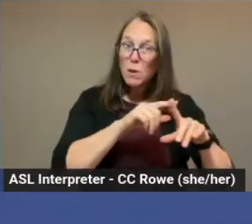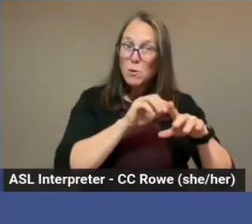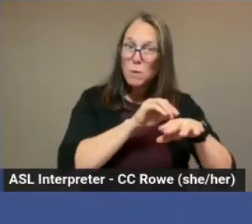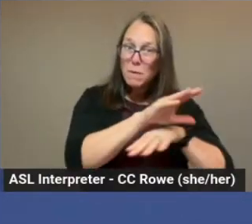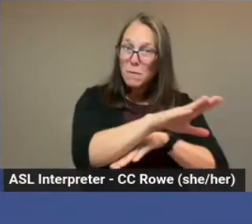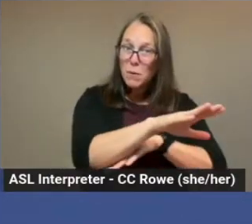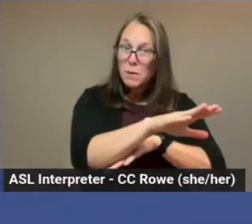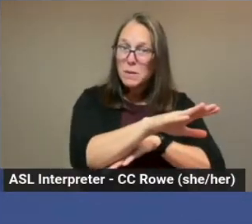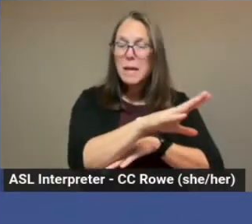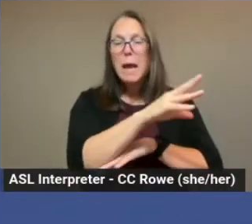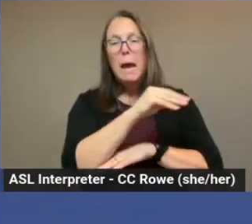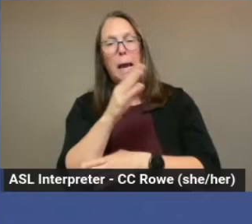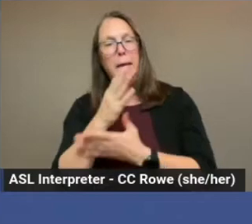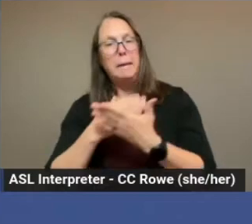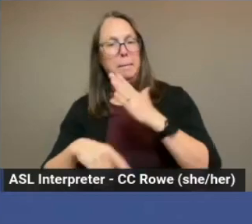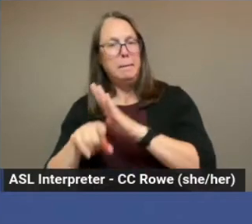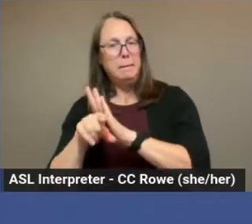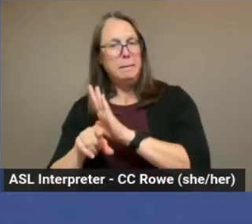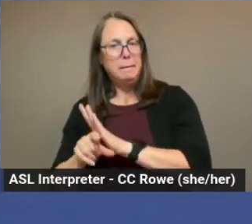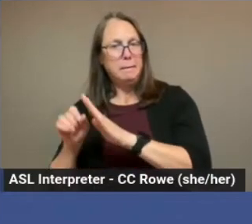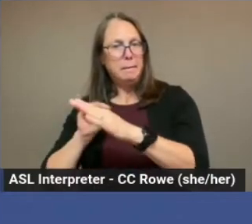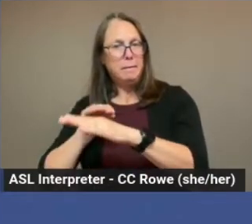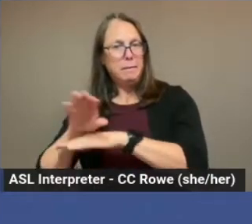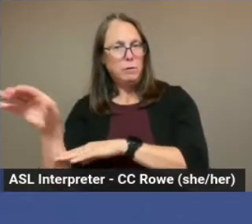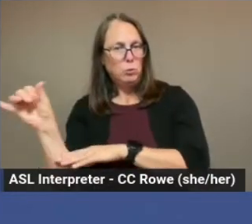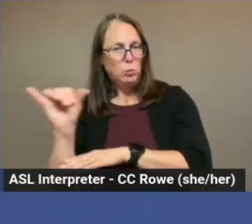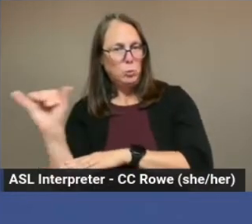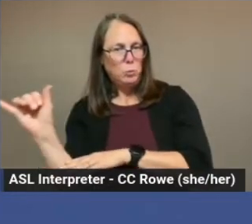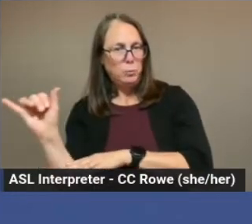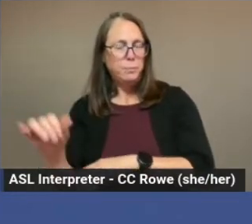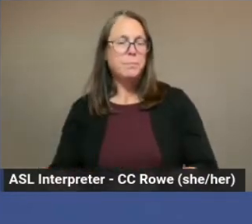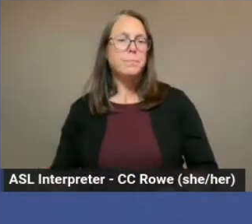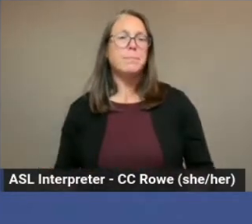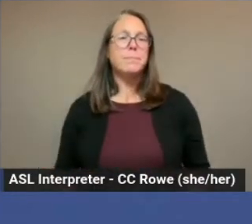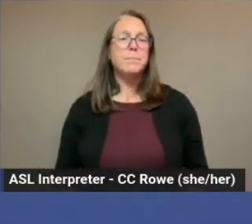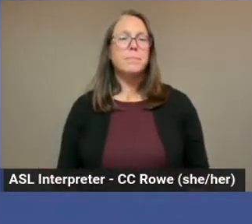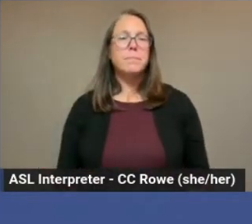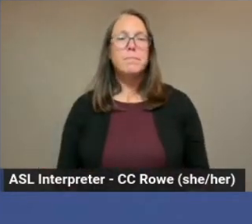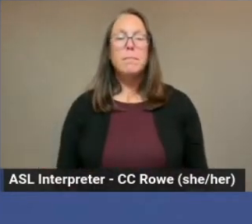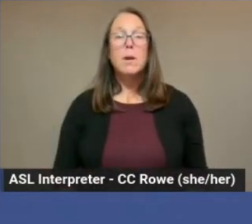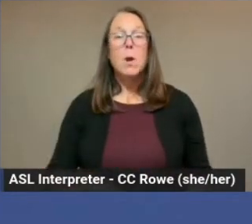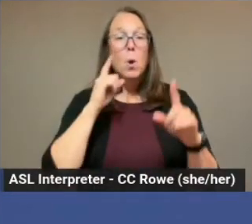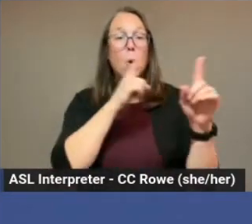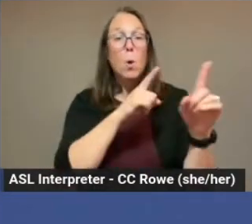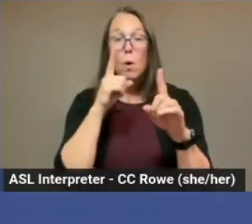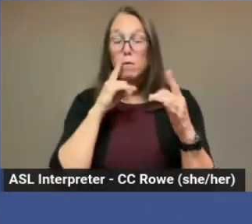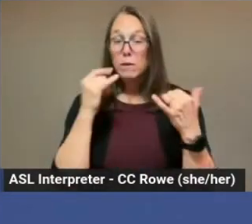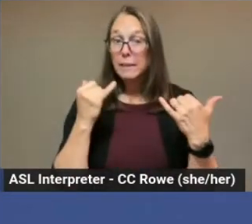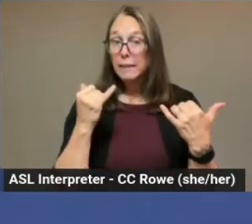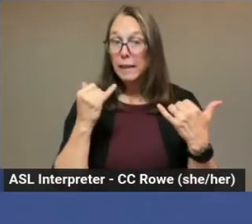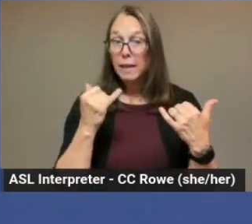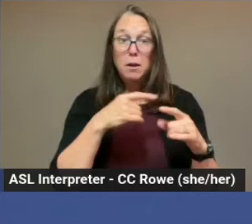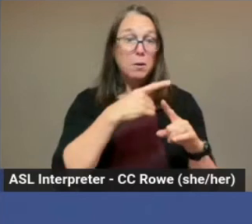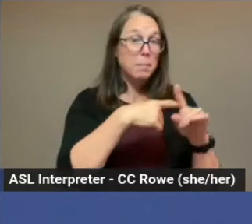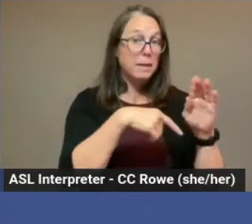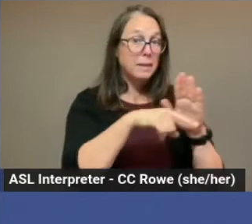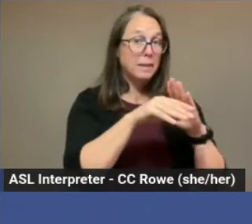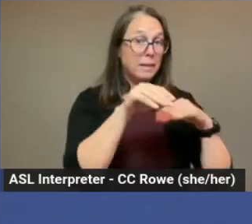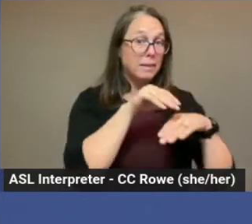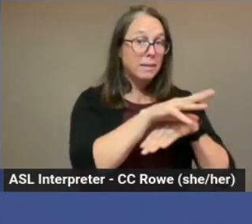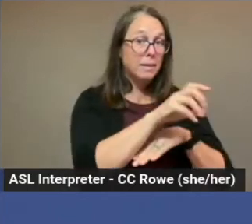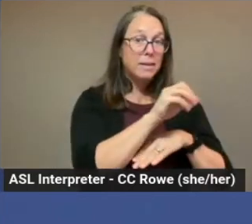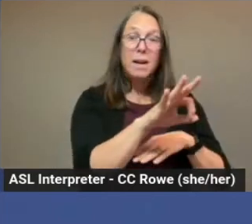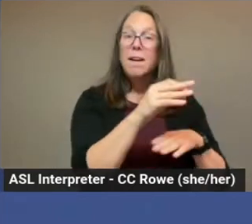some of the negative sides of being an influencer. So objectives for this presentation, positive negative effects of an